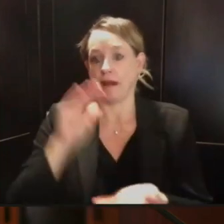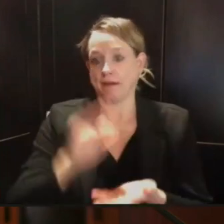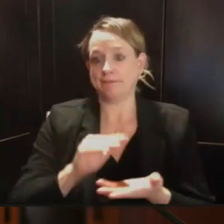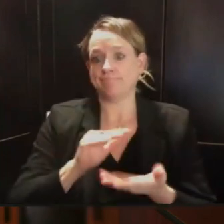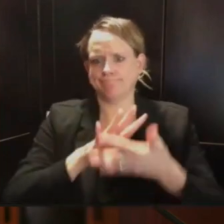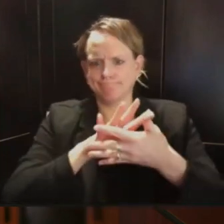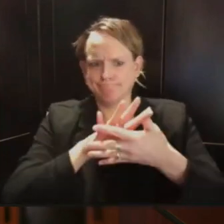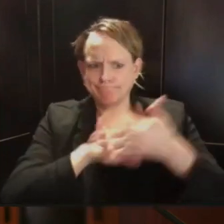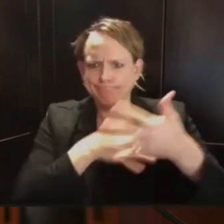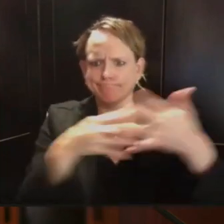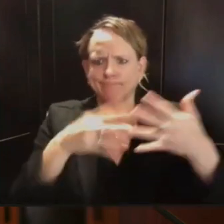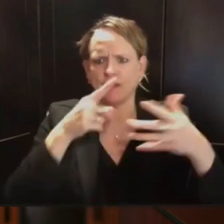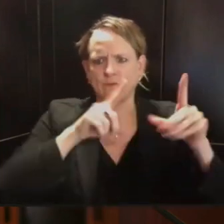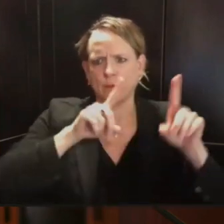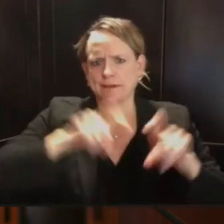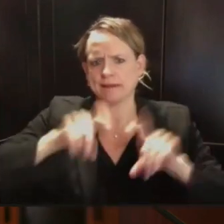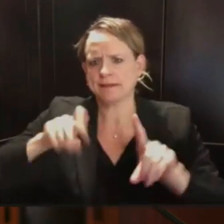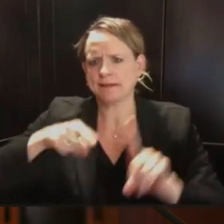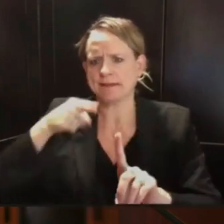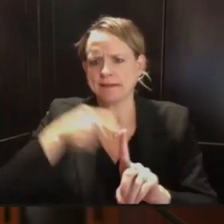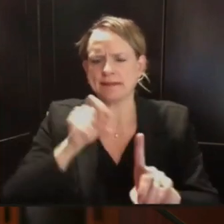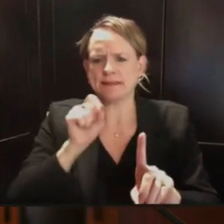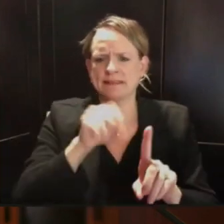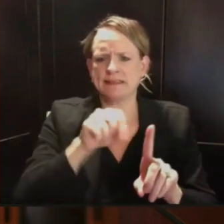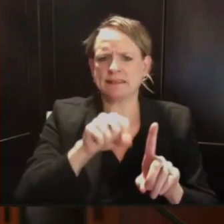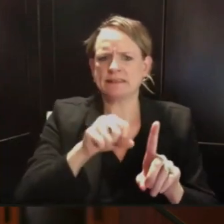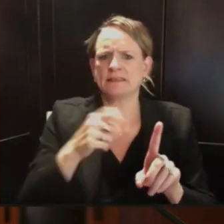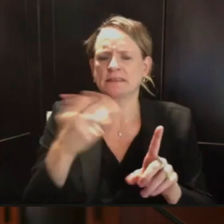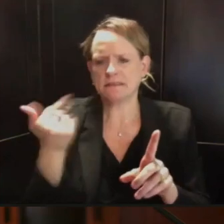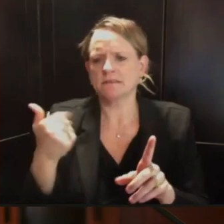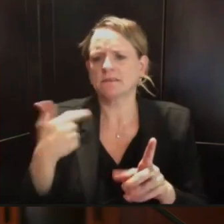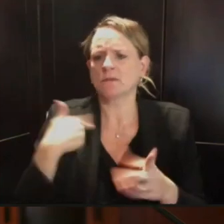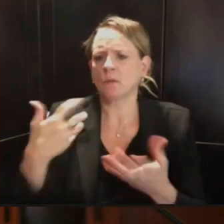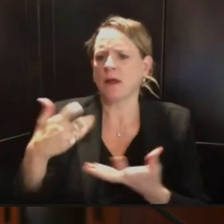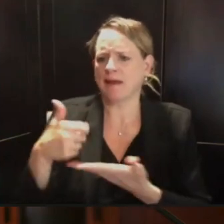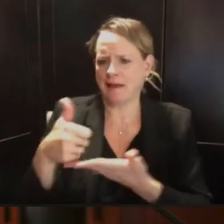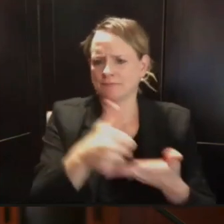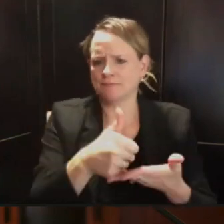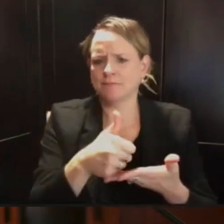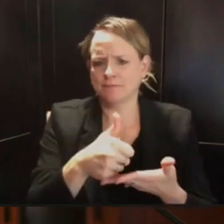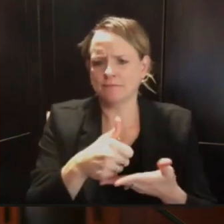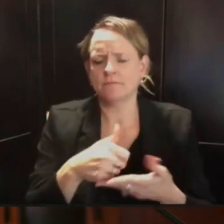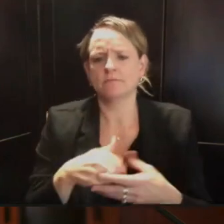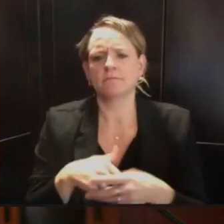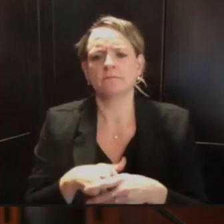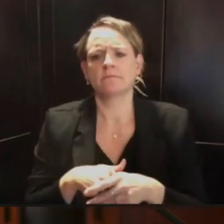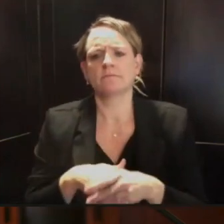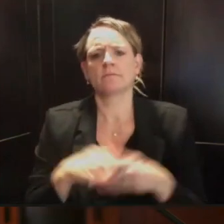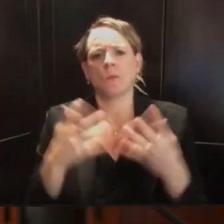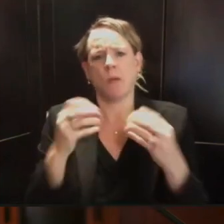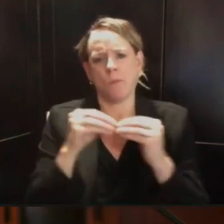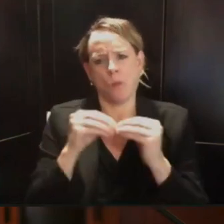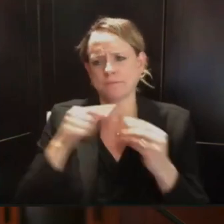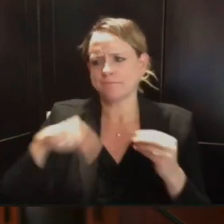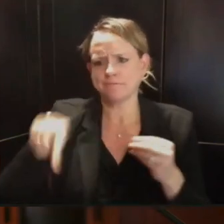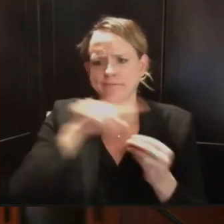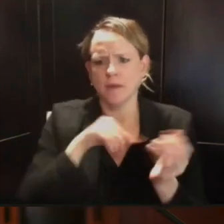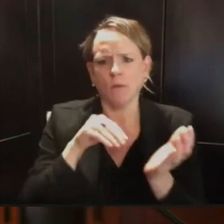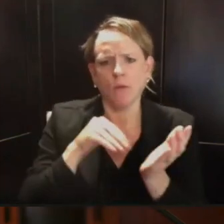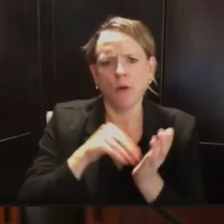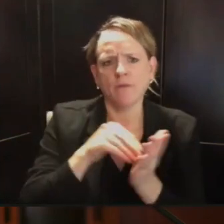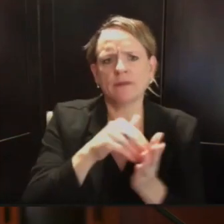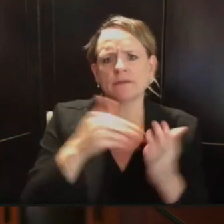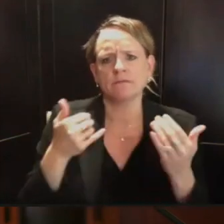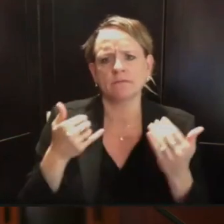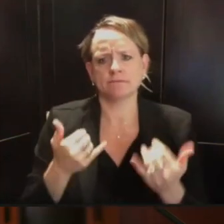into those regions on a more regular basis using the assets that we have as it relates to specimen collection and